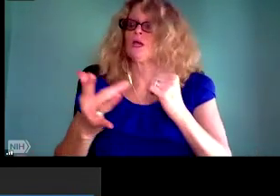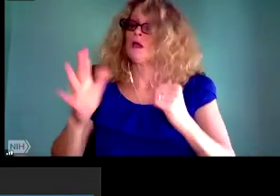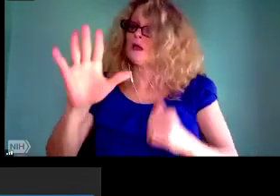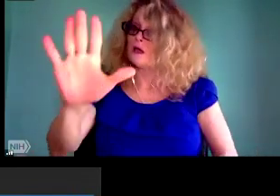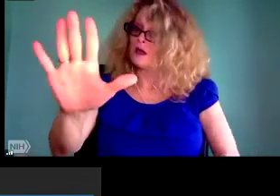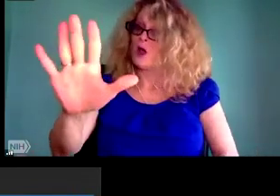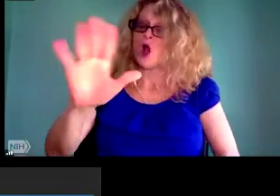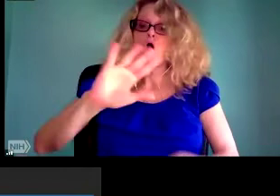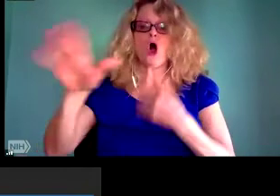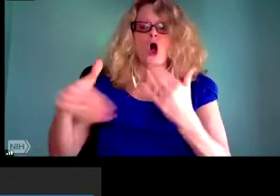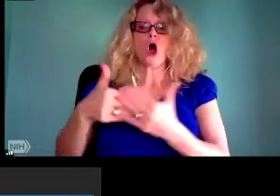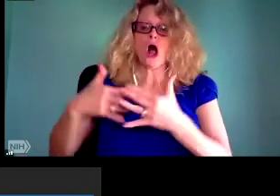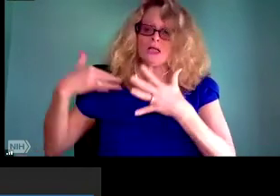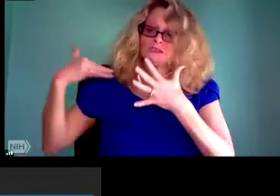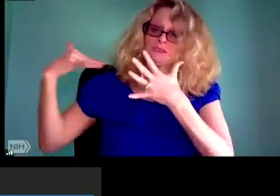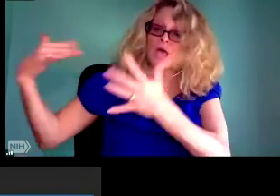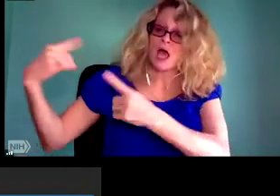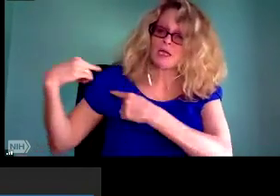the future of knowledge.